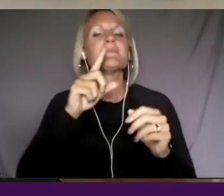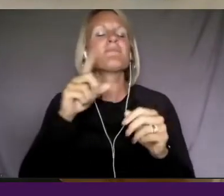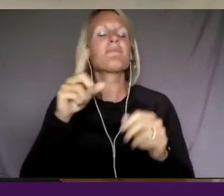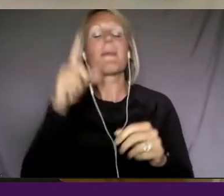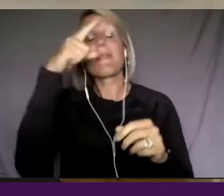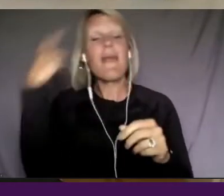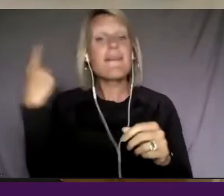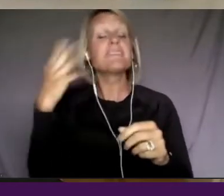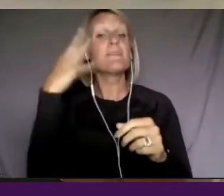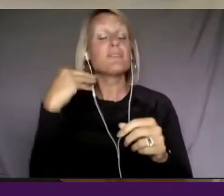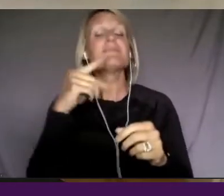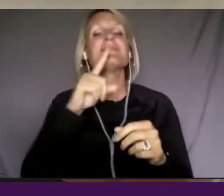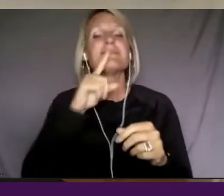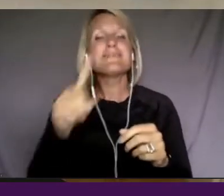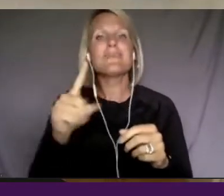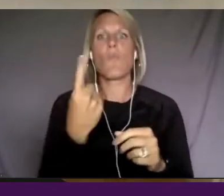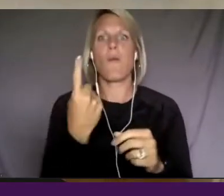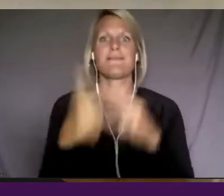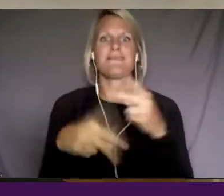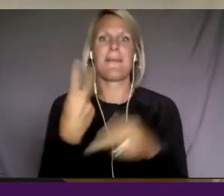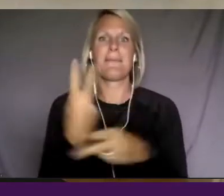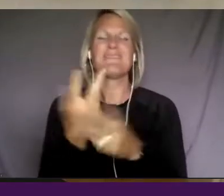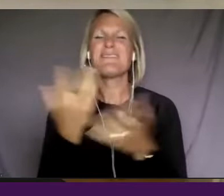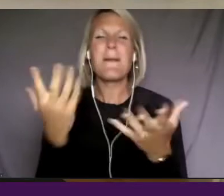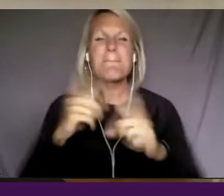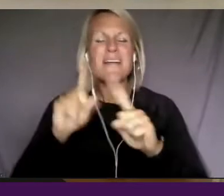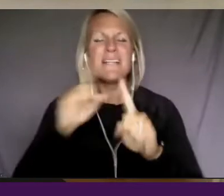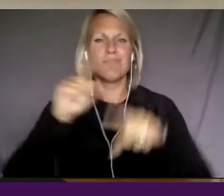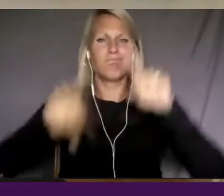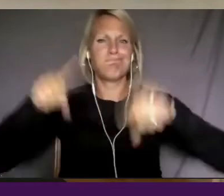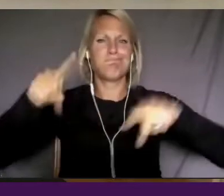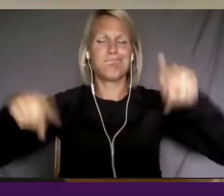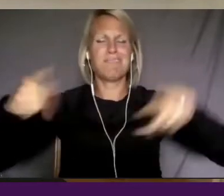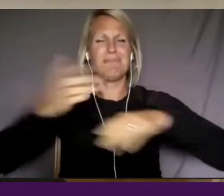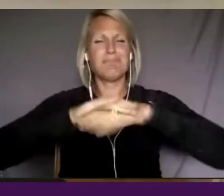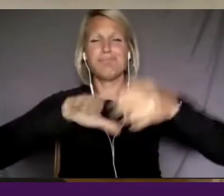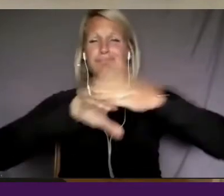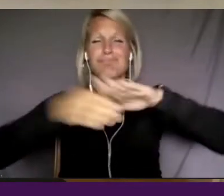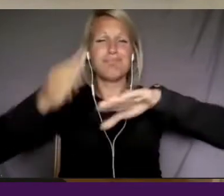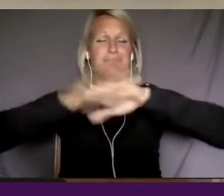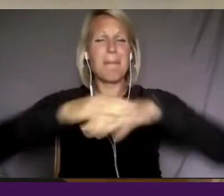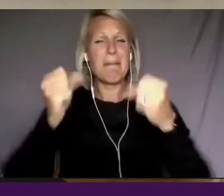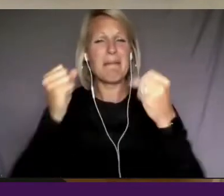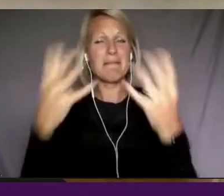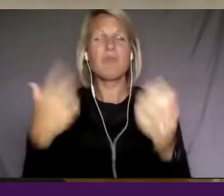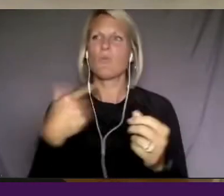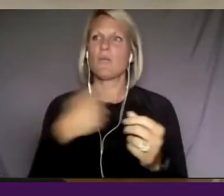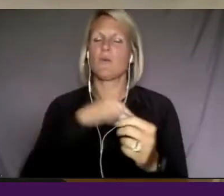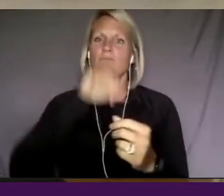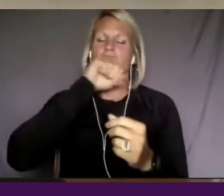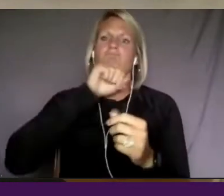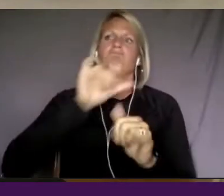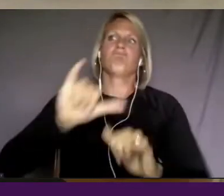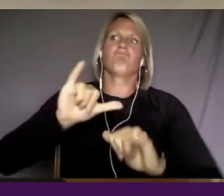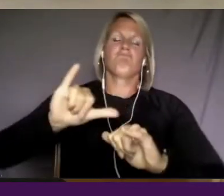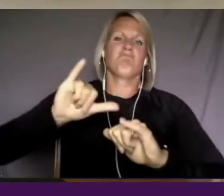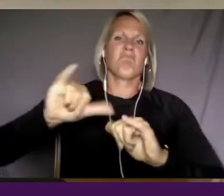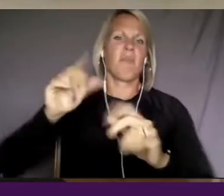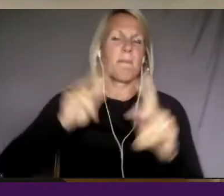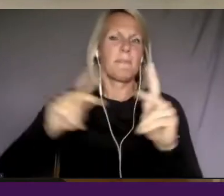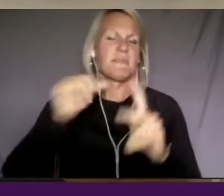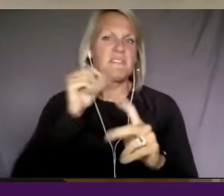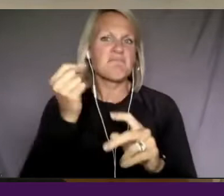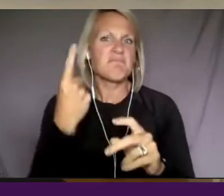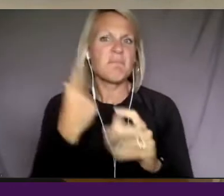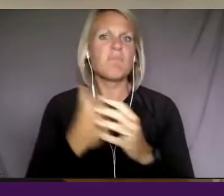when it's really, you know, diverse and layered. So we were definitely up against that at times. And I think as the project